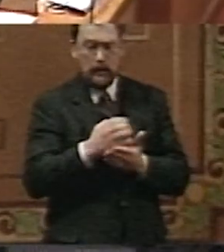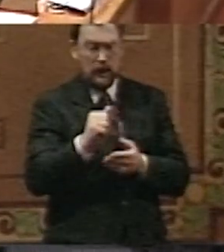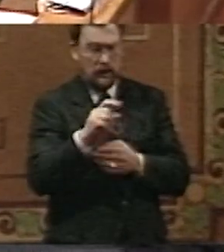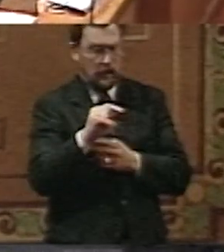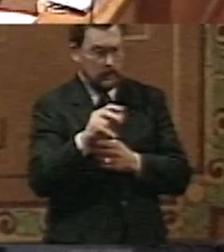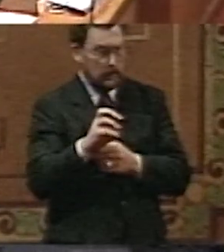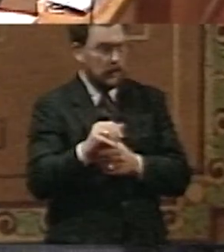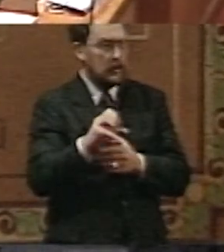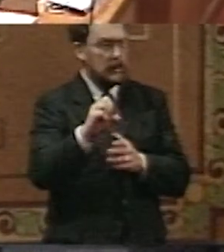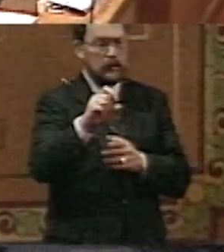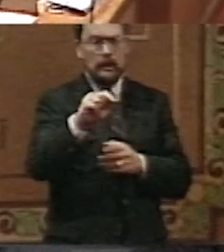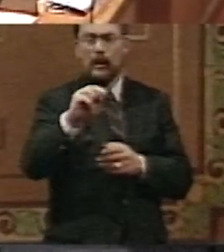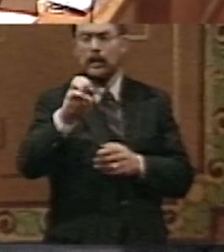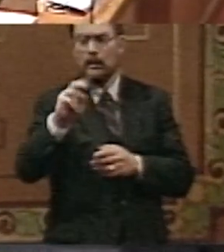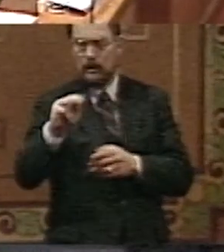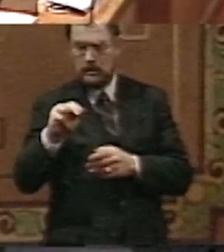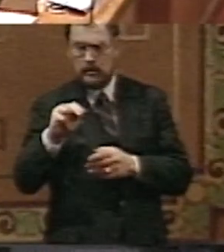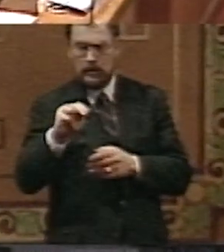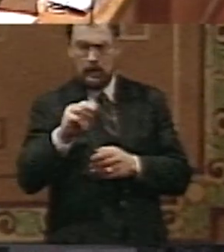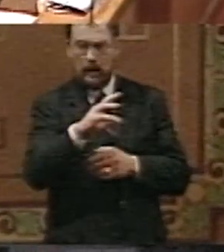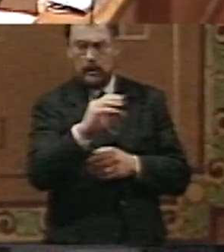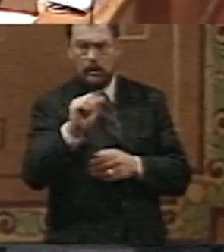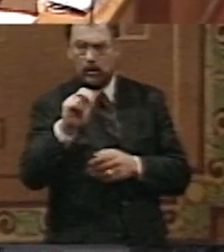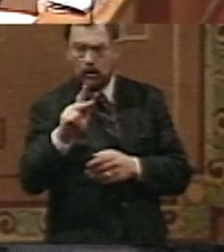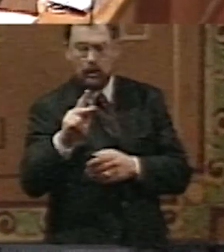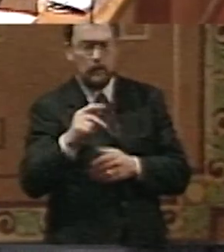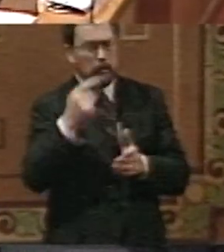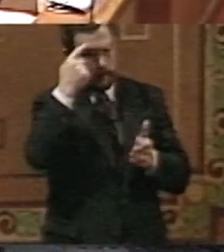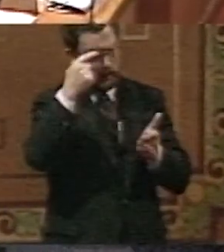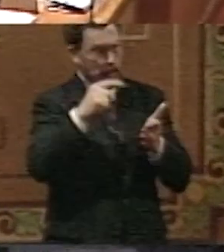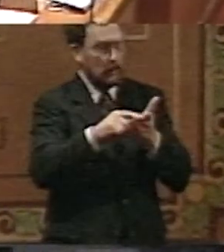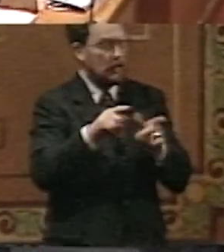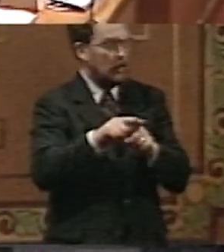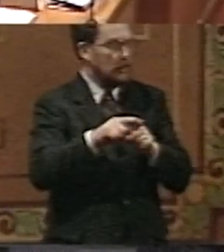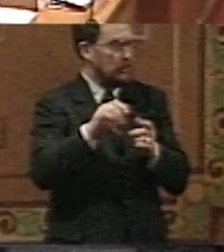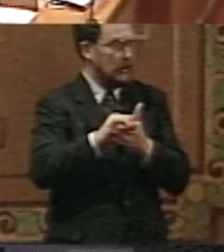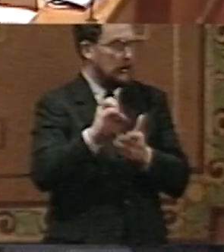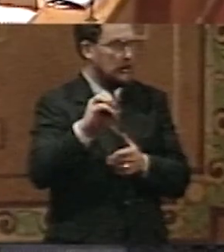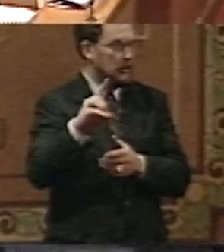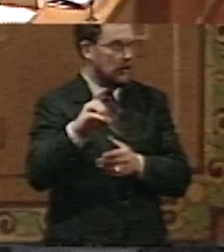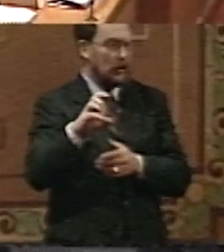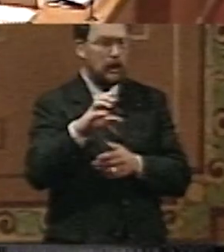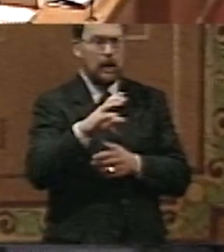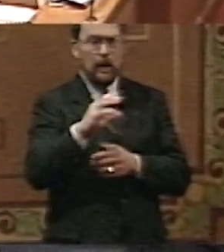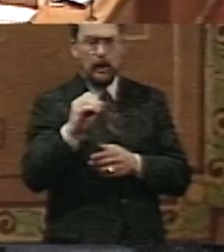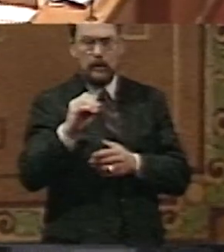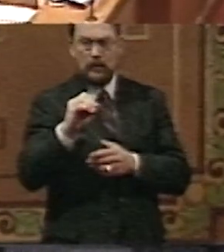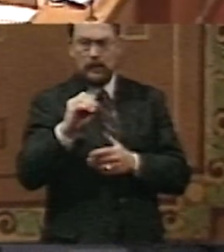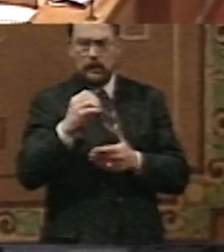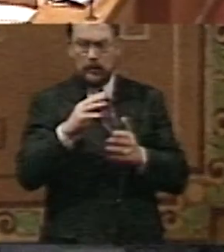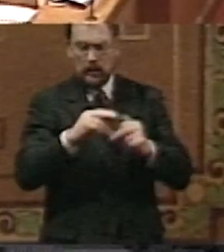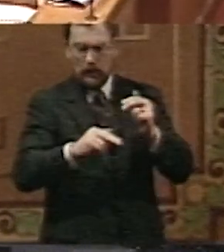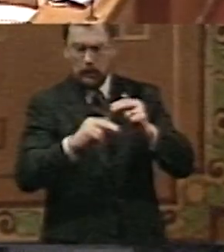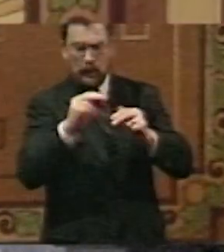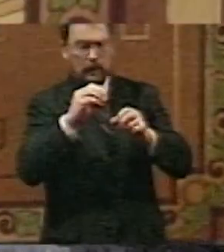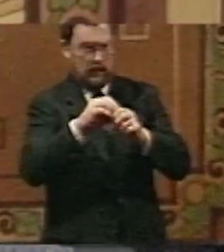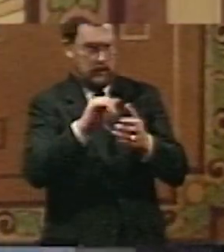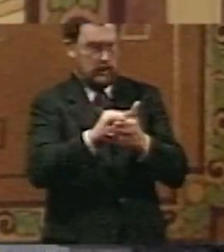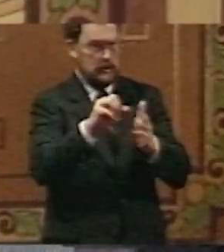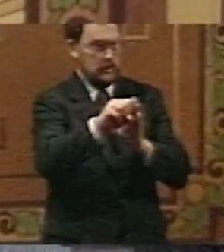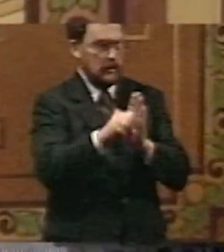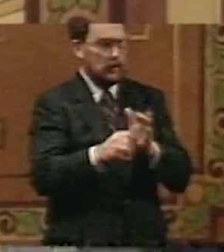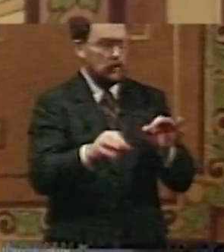The state of Tennessee and the state of Arkansas has recognized also that education and the infrastructure development is important.